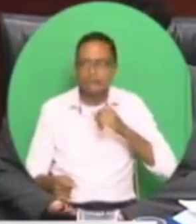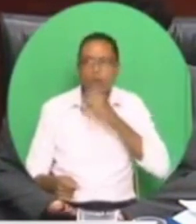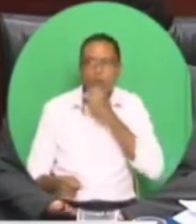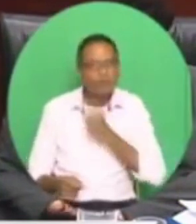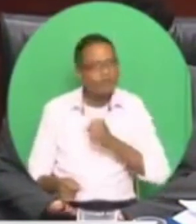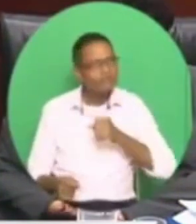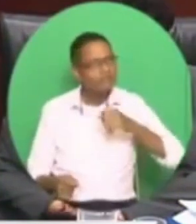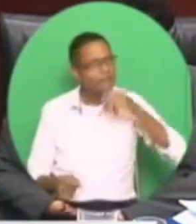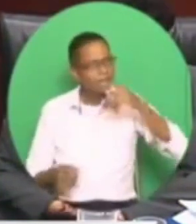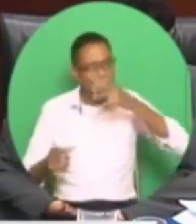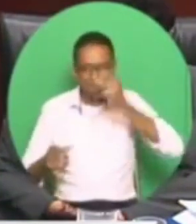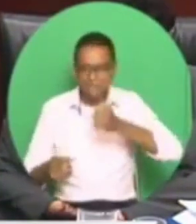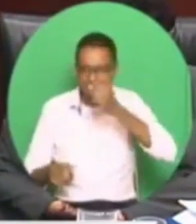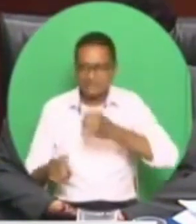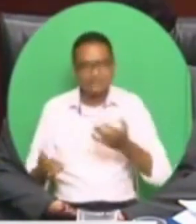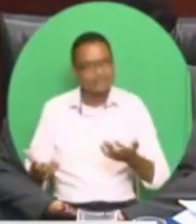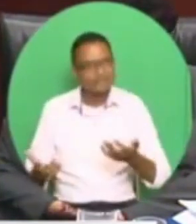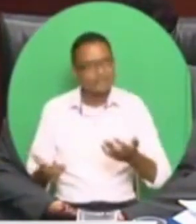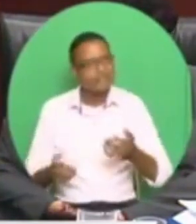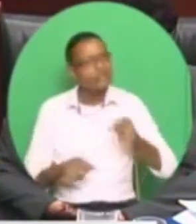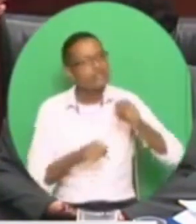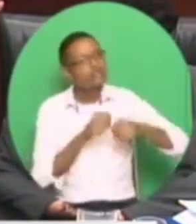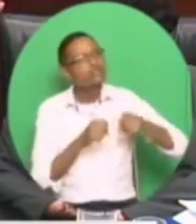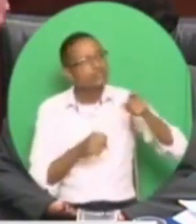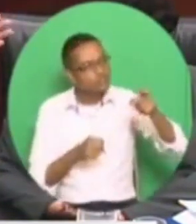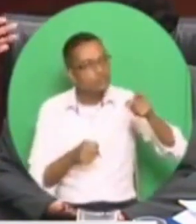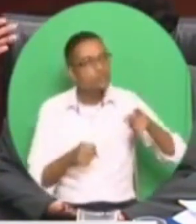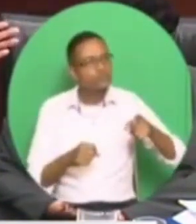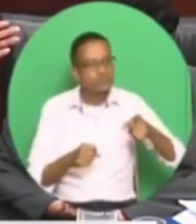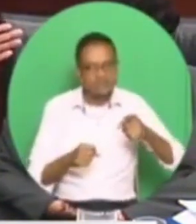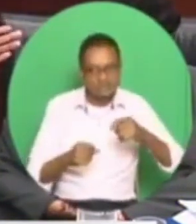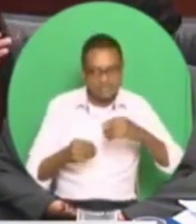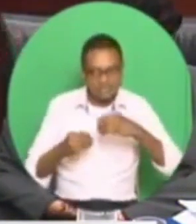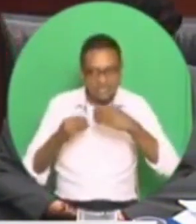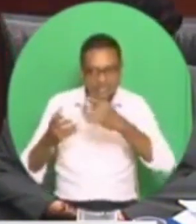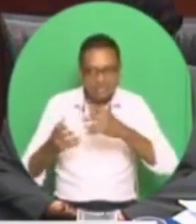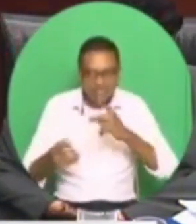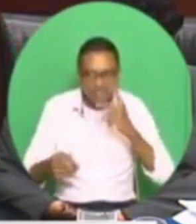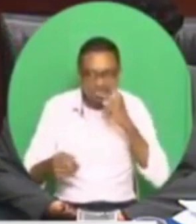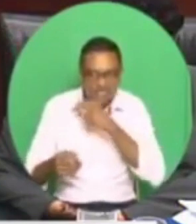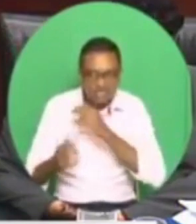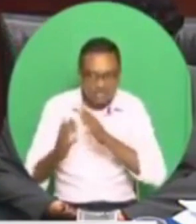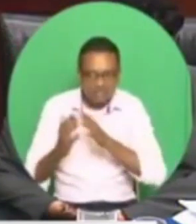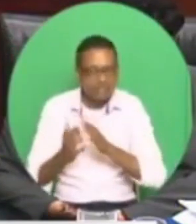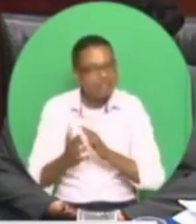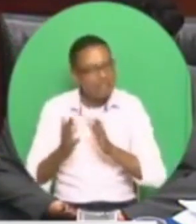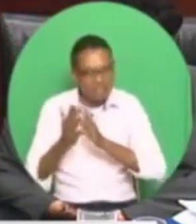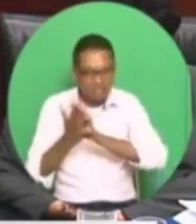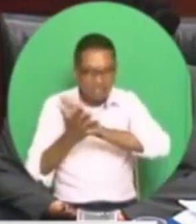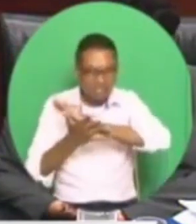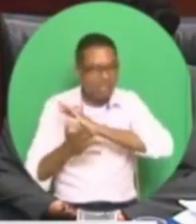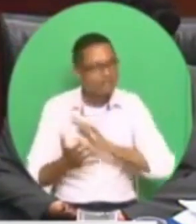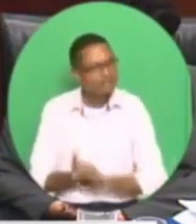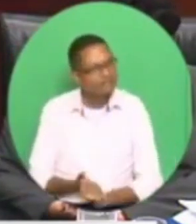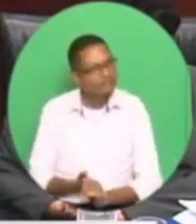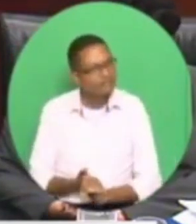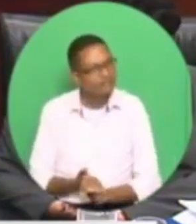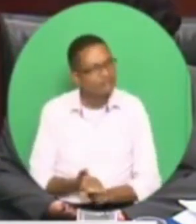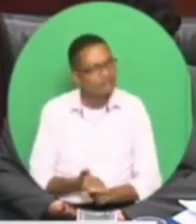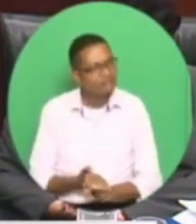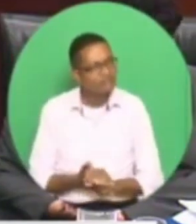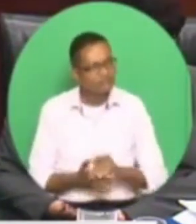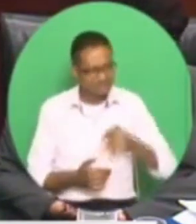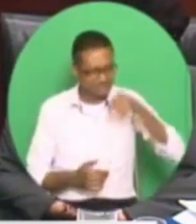you set out to deceive daily paid workers. That pension for you. When is this pension going to come? You know, this pension matter started in